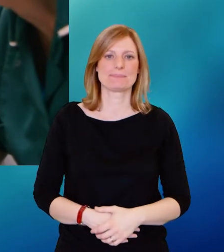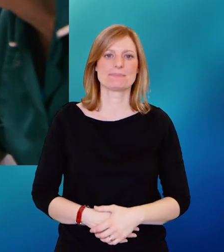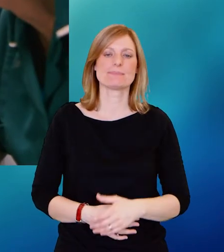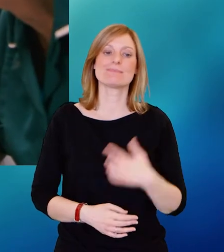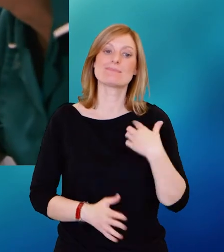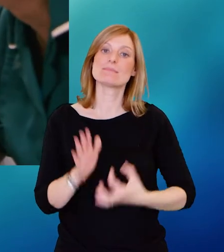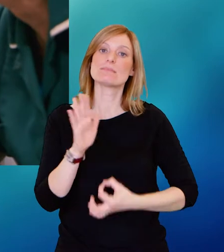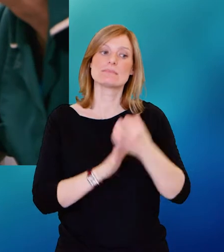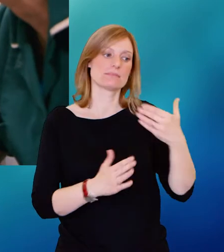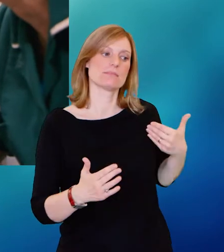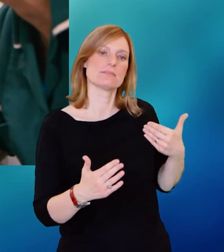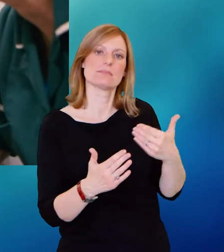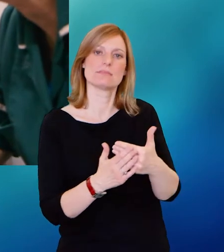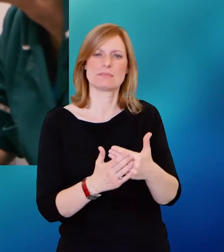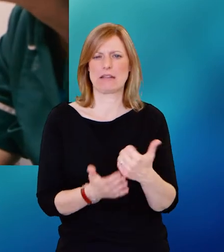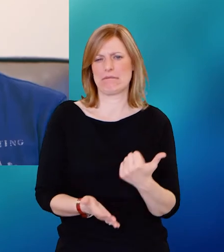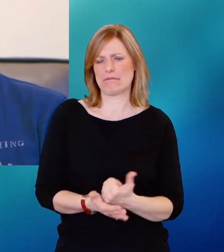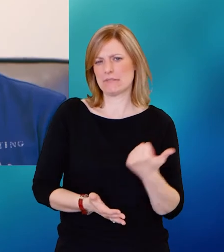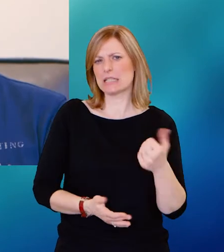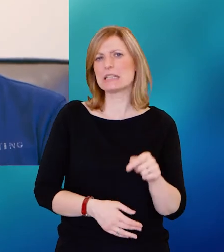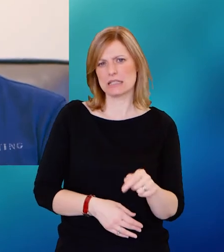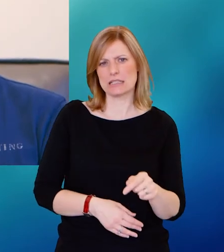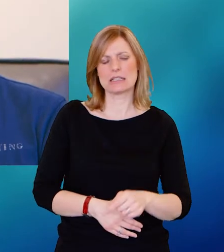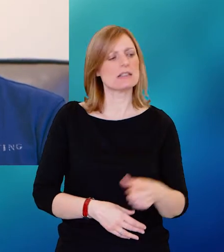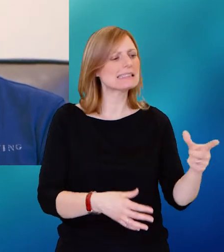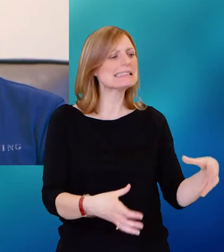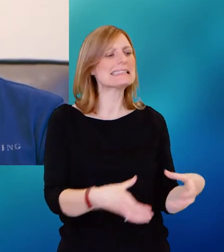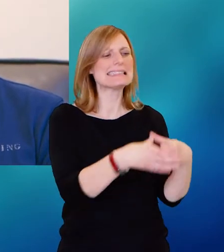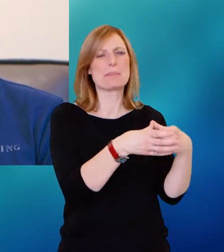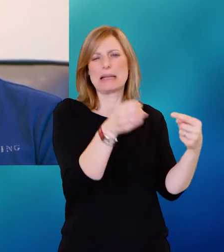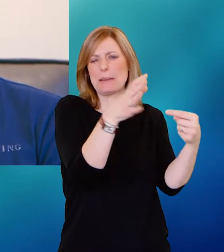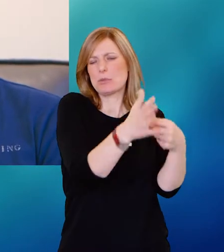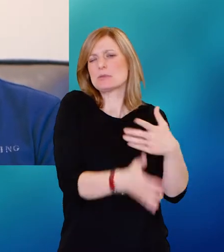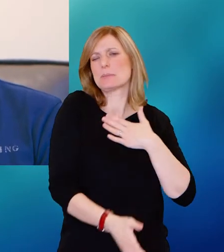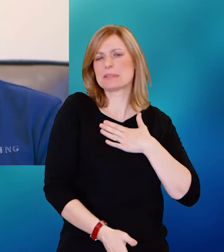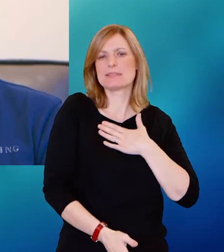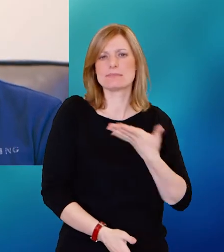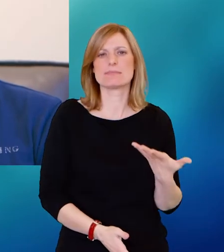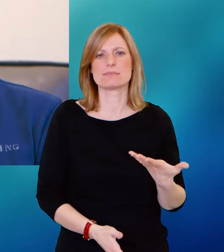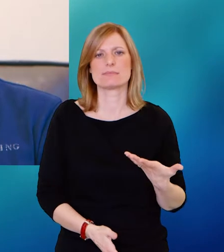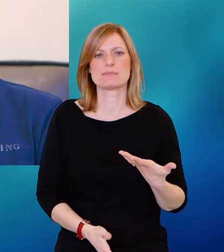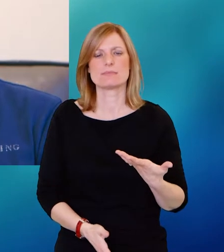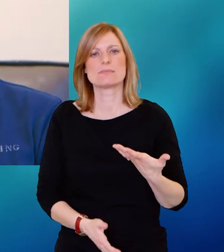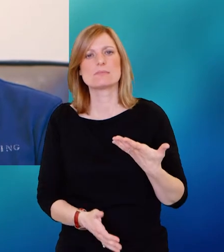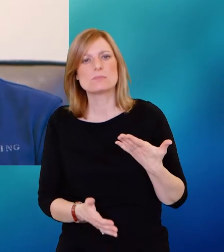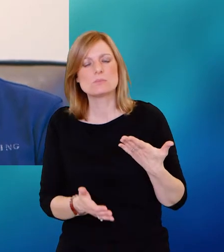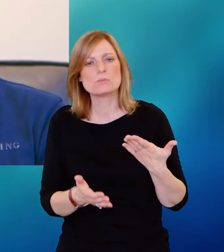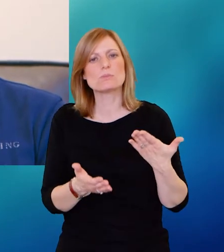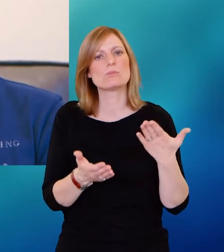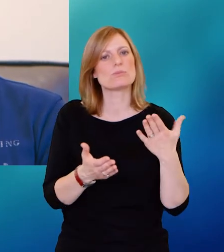I've been making so far has been quite substantial. The pharmacy team are quite important and vital in